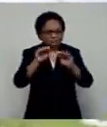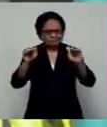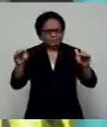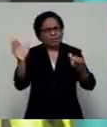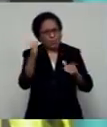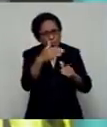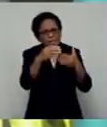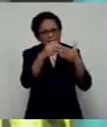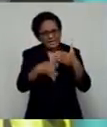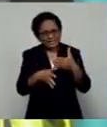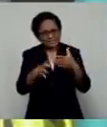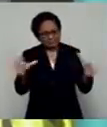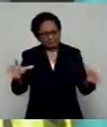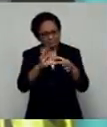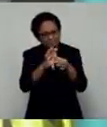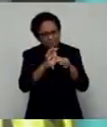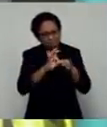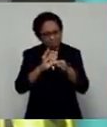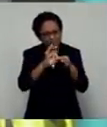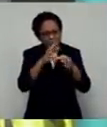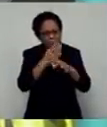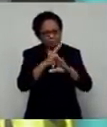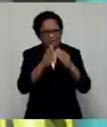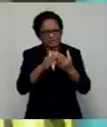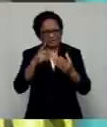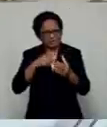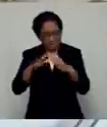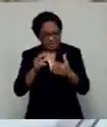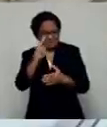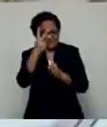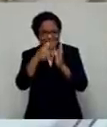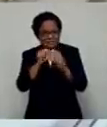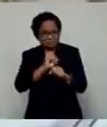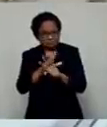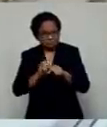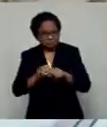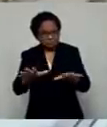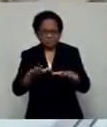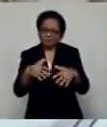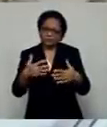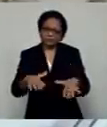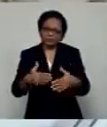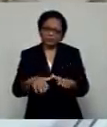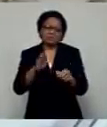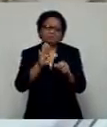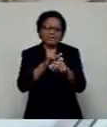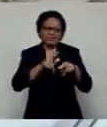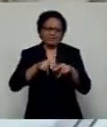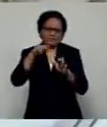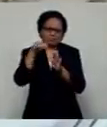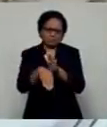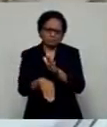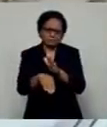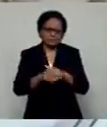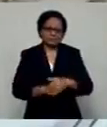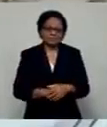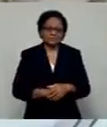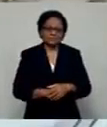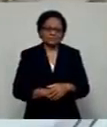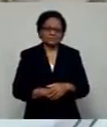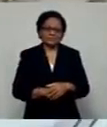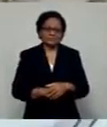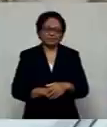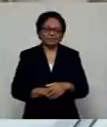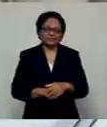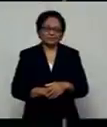wave causes one of the most catastrophic public health crises in Fiji's modern history. Kristiana Uluwai,